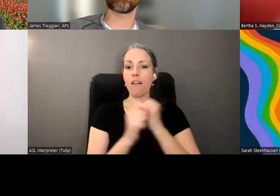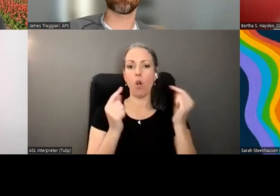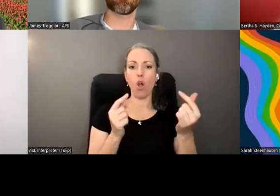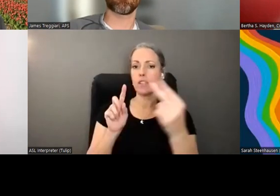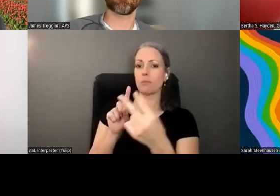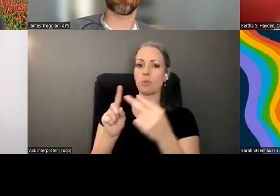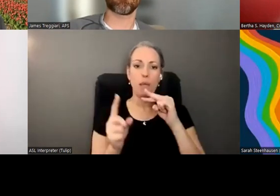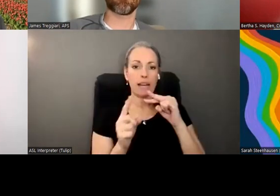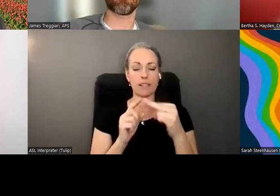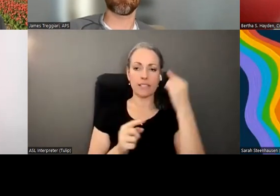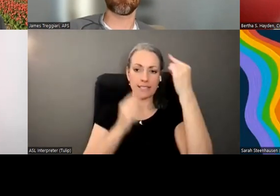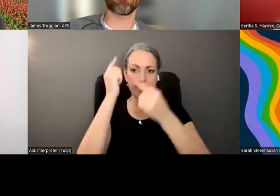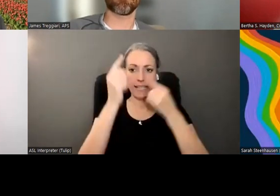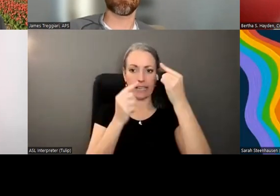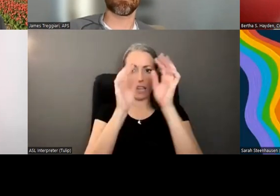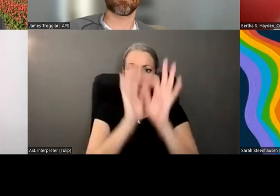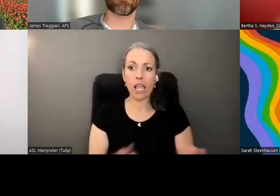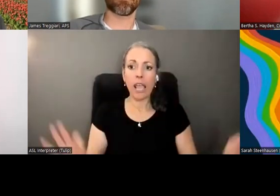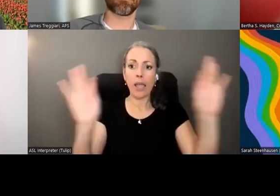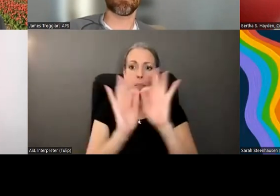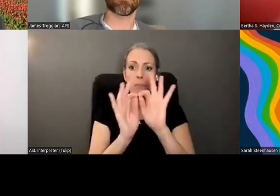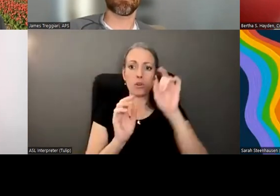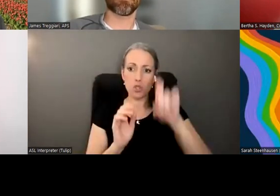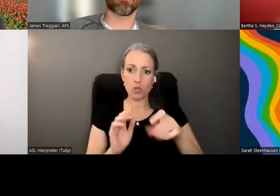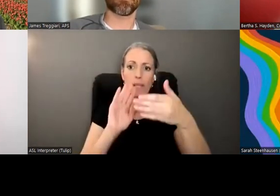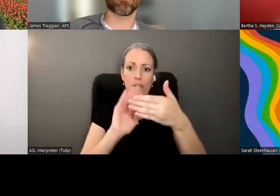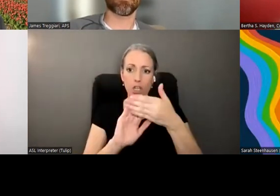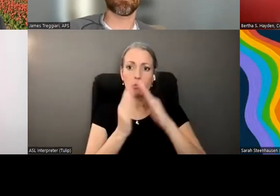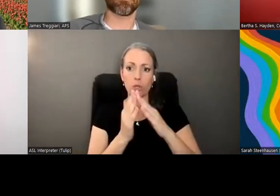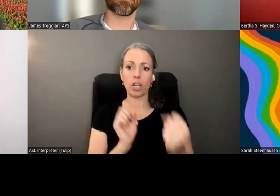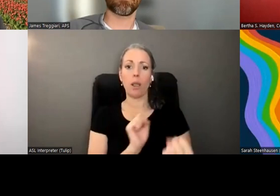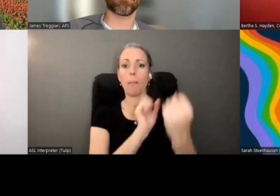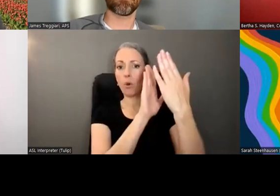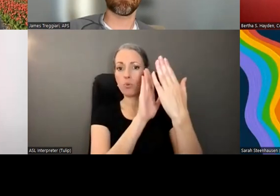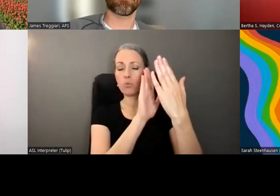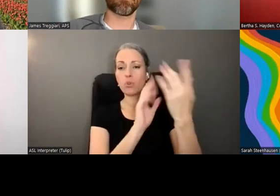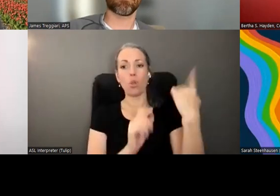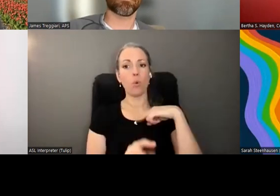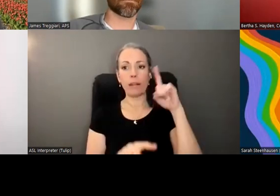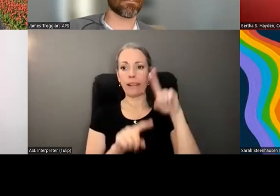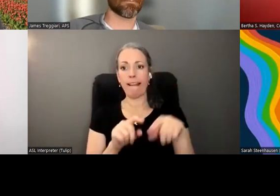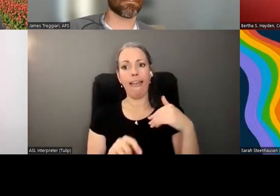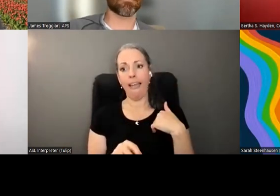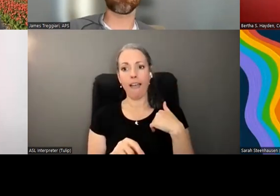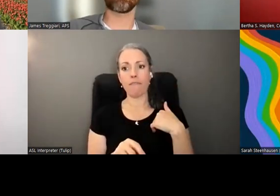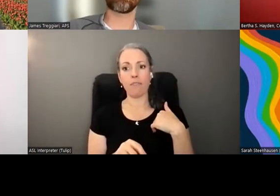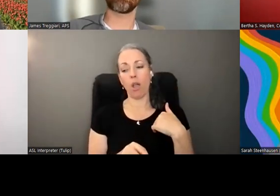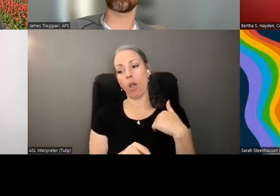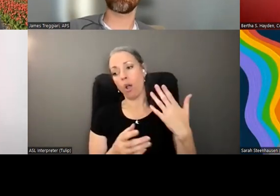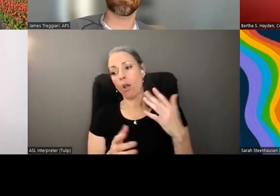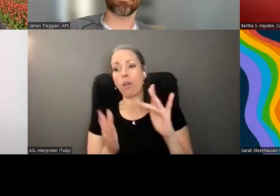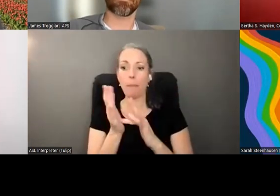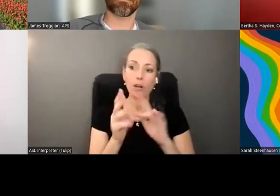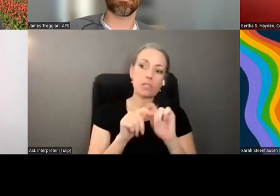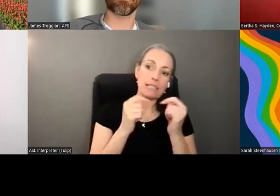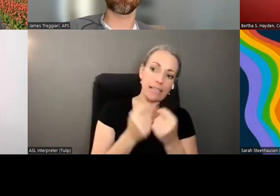and the importance of this truly should be a community approach we can't have the siloed approaches of the medical team